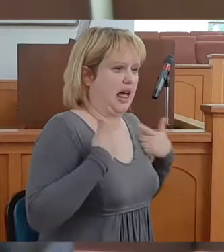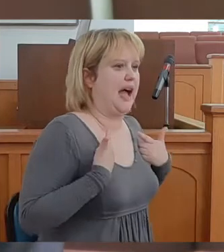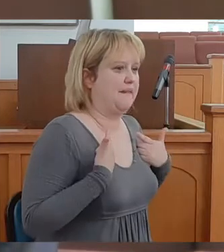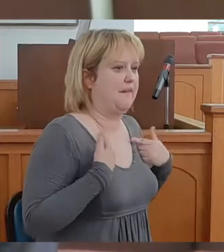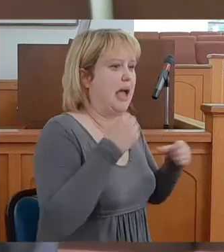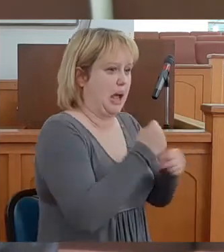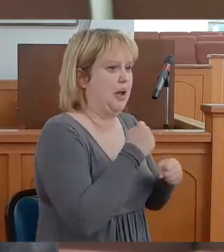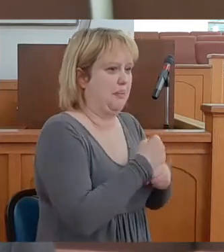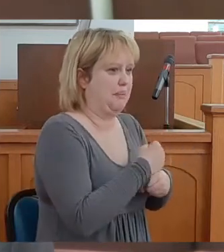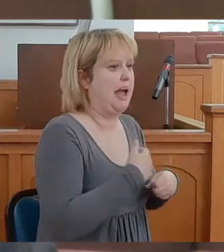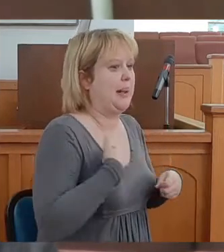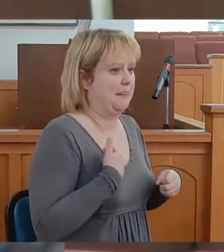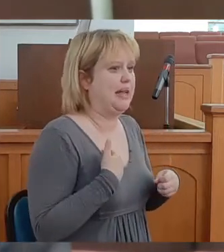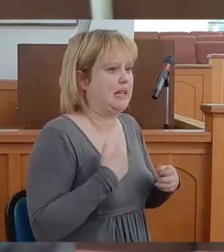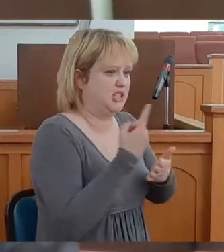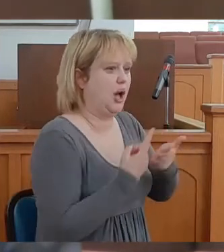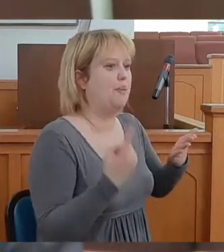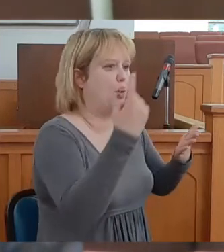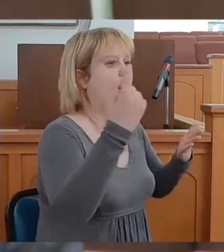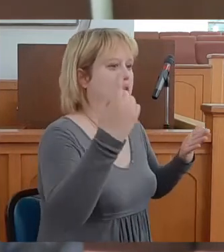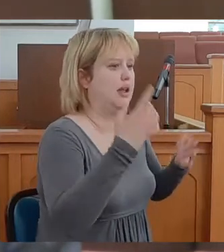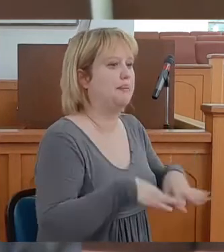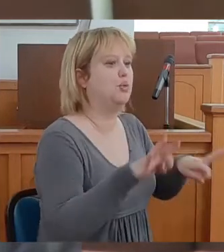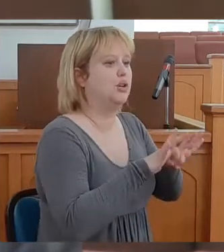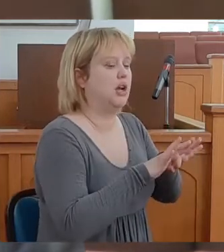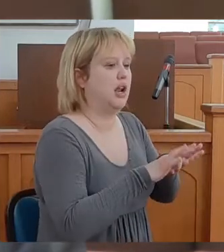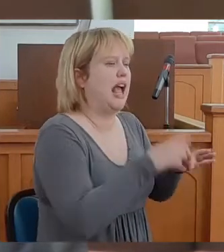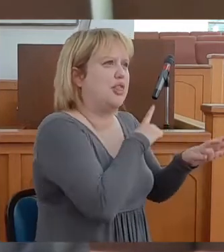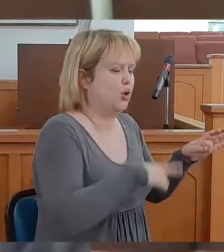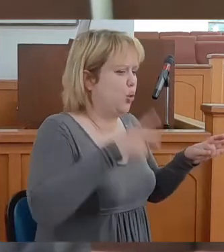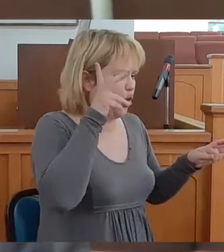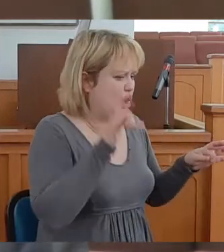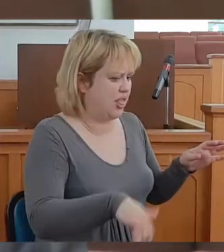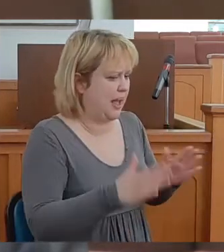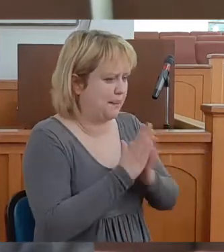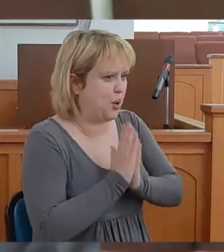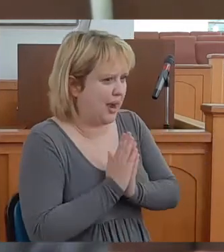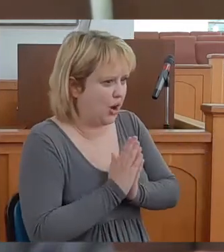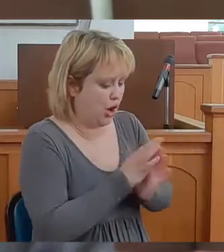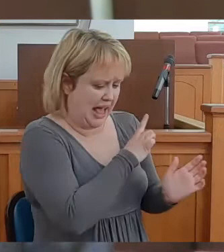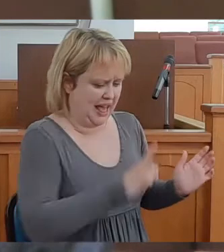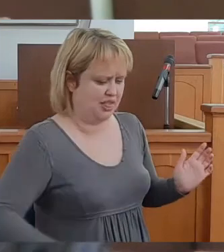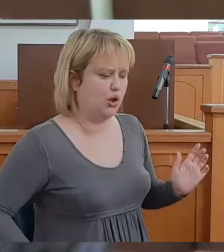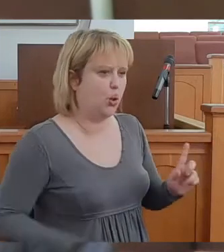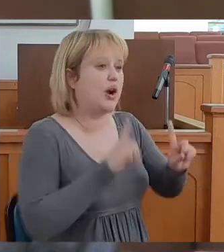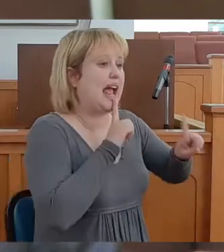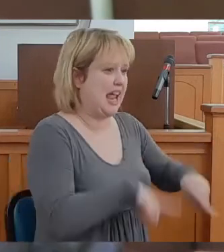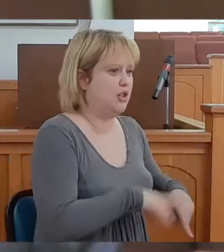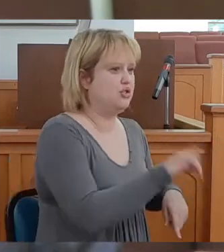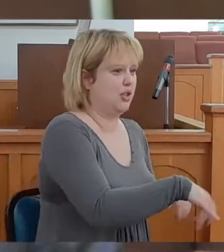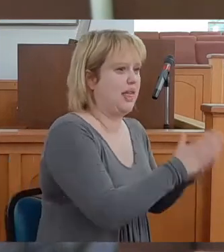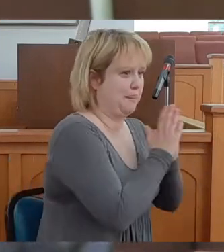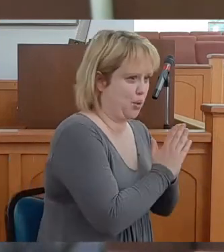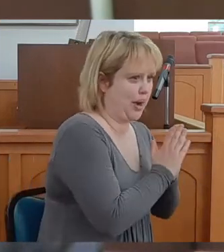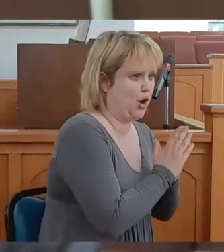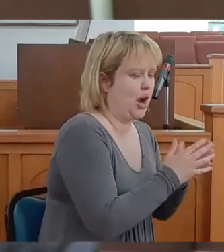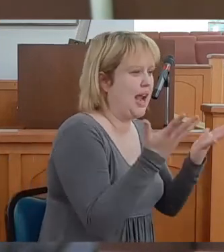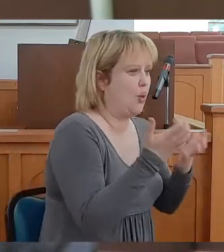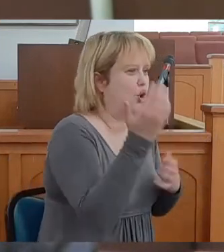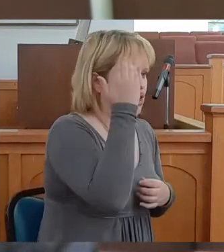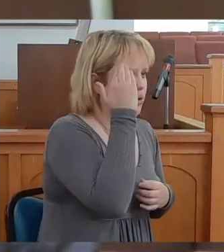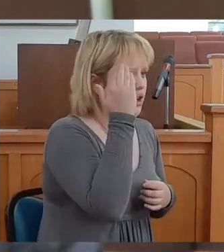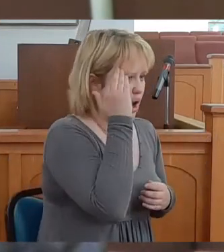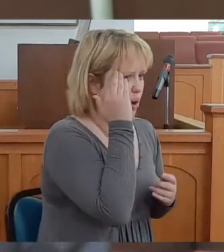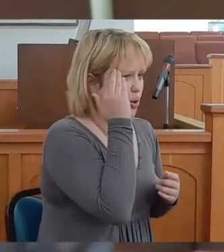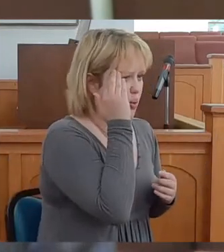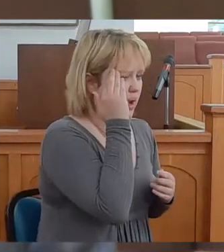and make me somebody. The Lord heard that prayer. And the Lord answered that prayer. And I want you